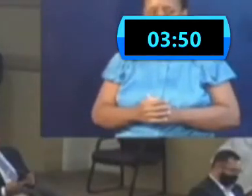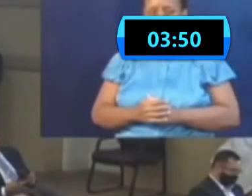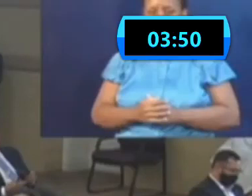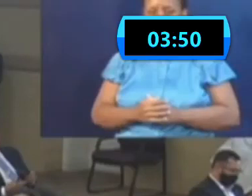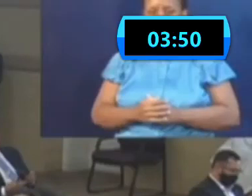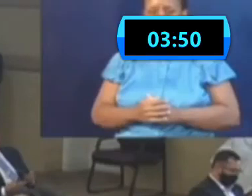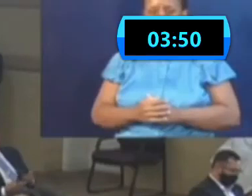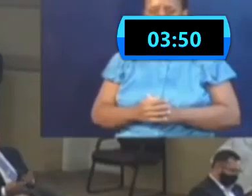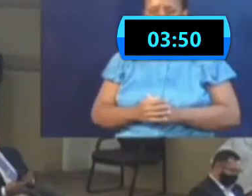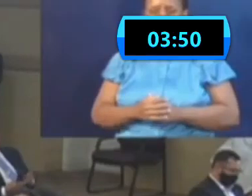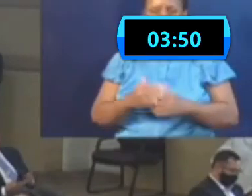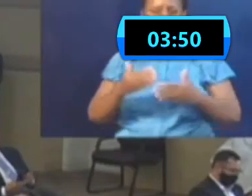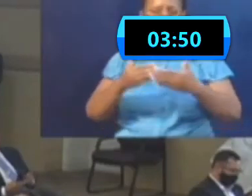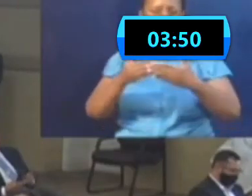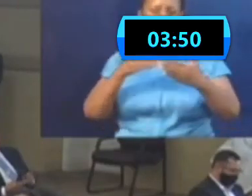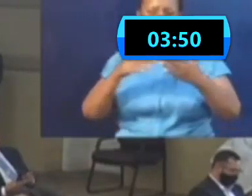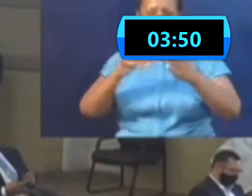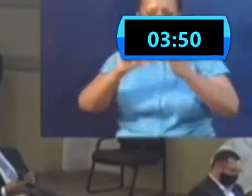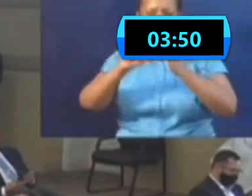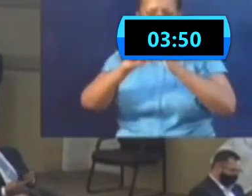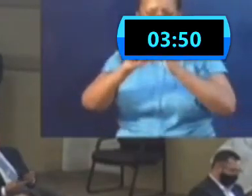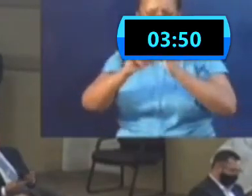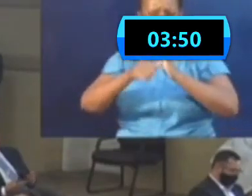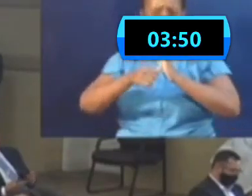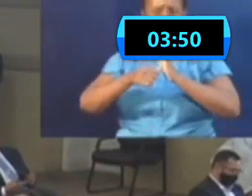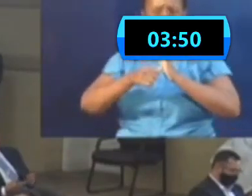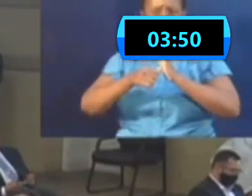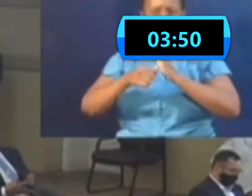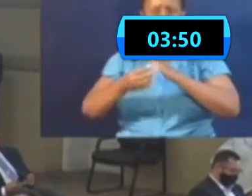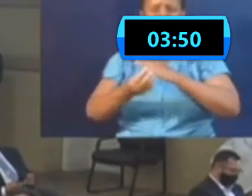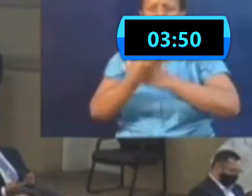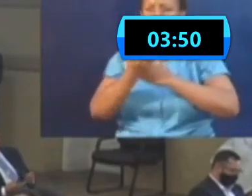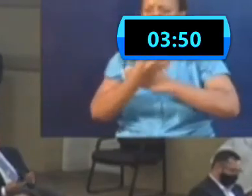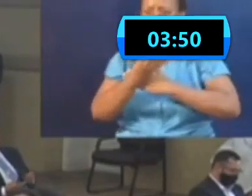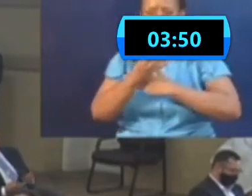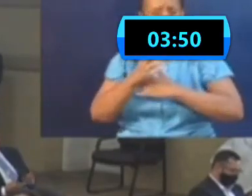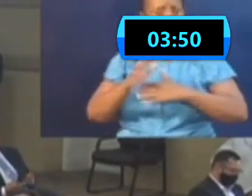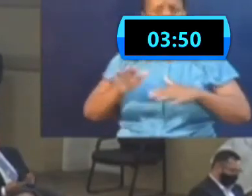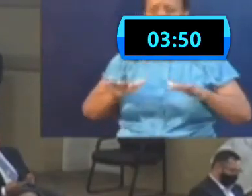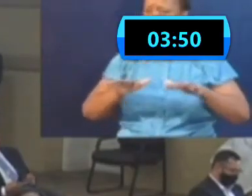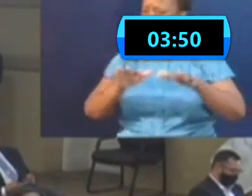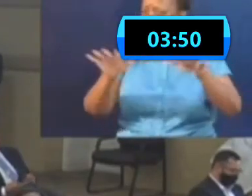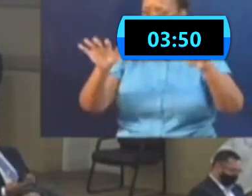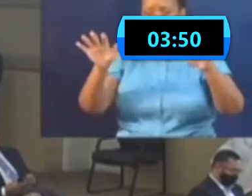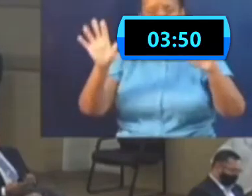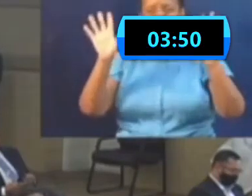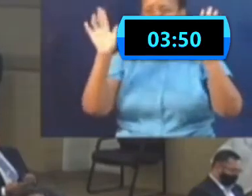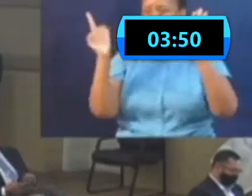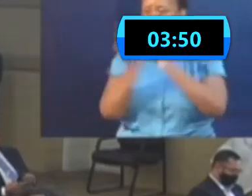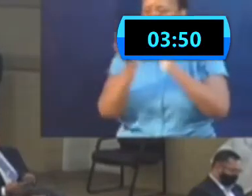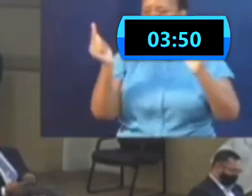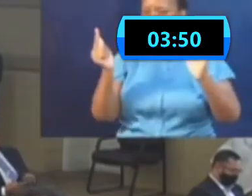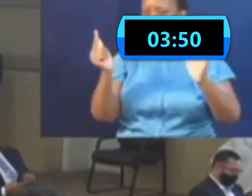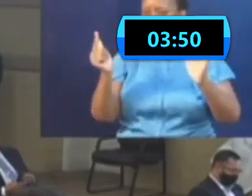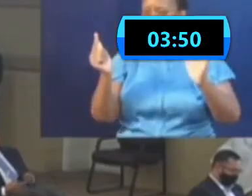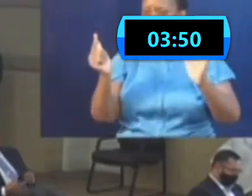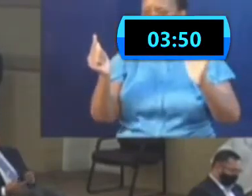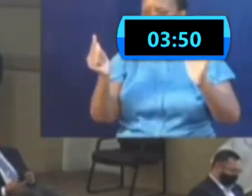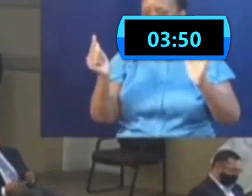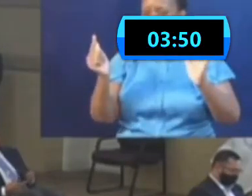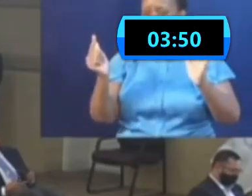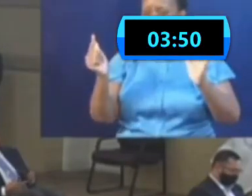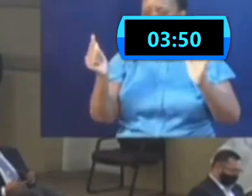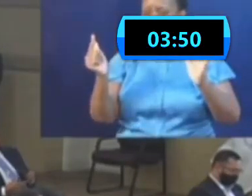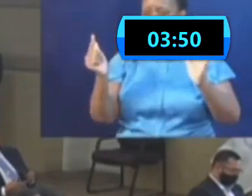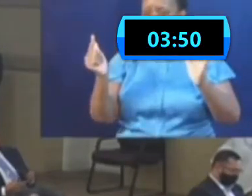there will be no exemptions for beaches and rivers and whatnot. What about for religious functions? There's one coming up on Tuesday, I believe.